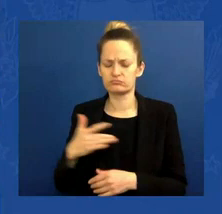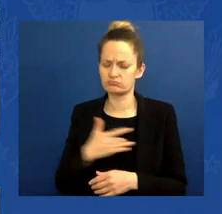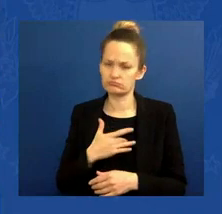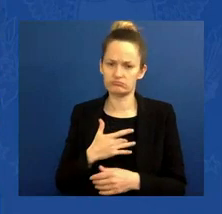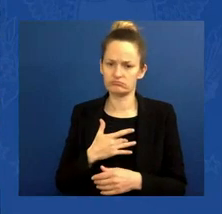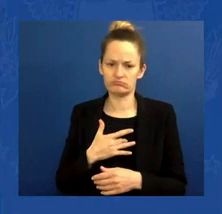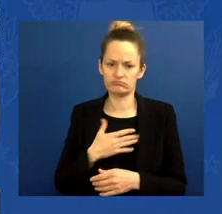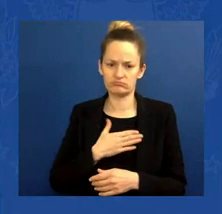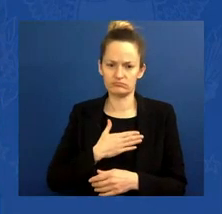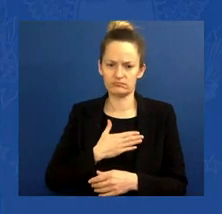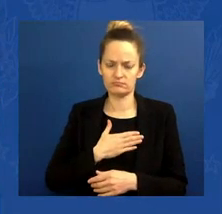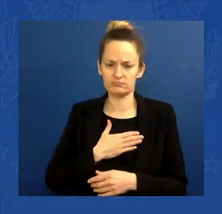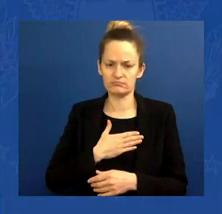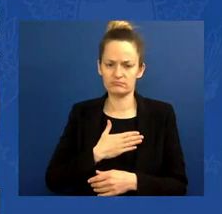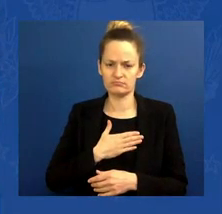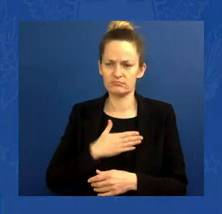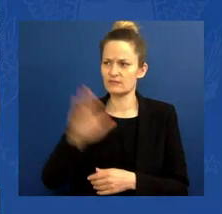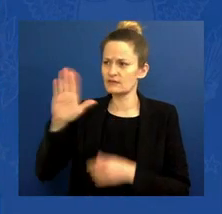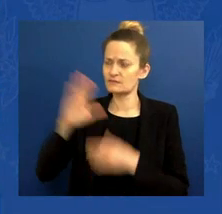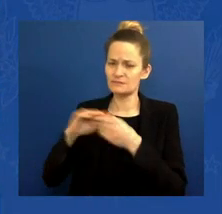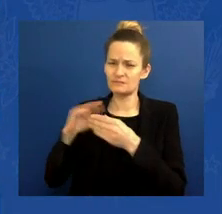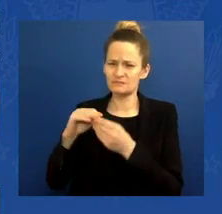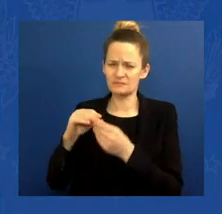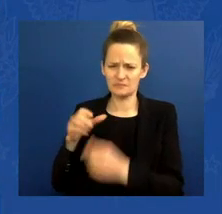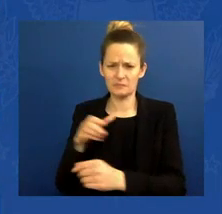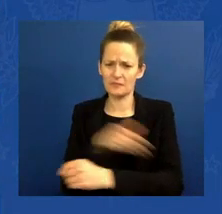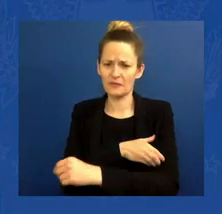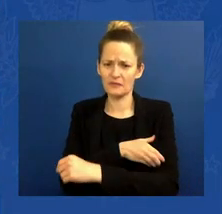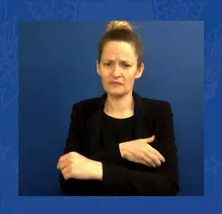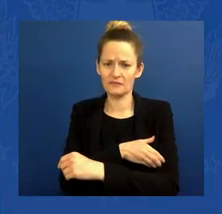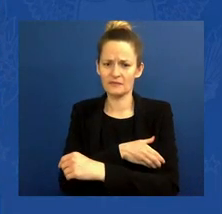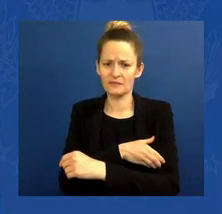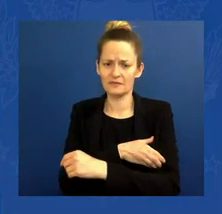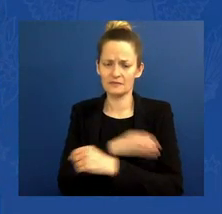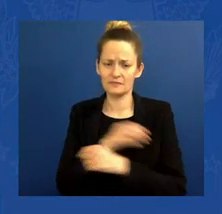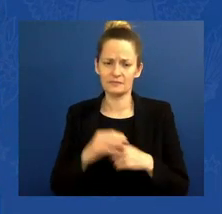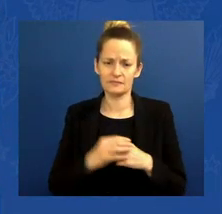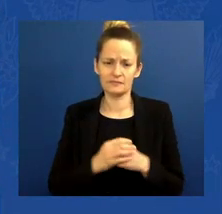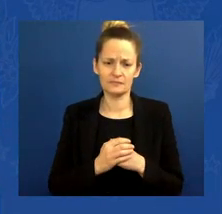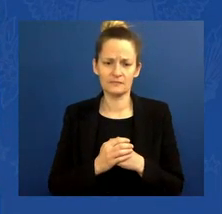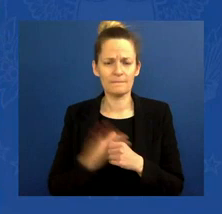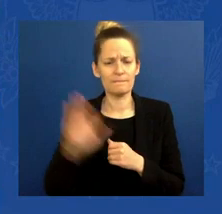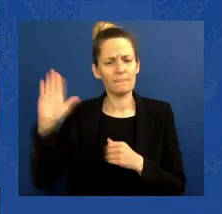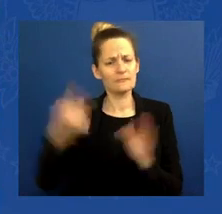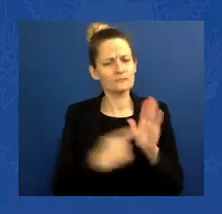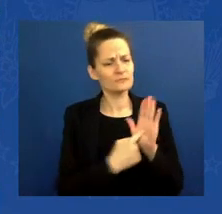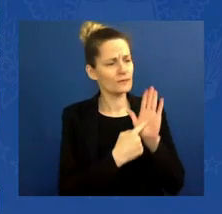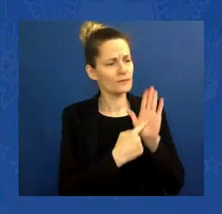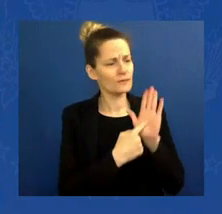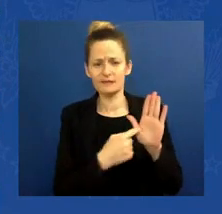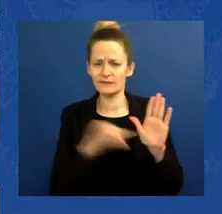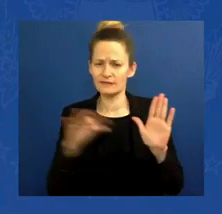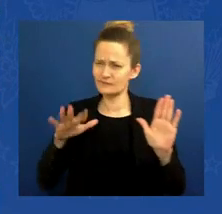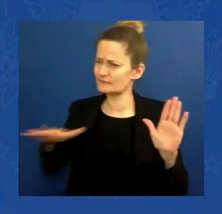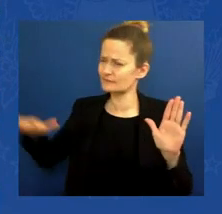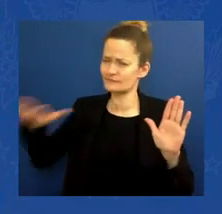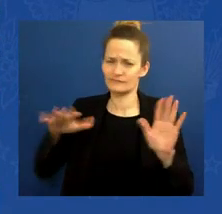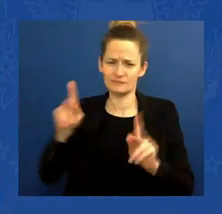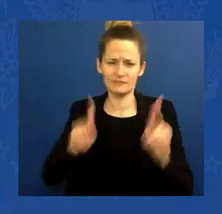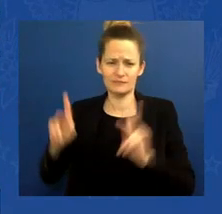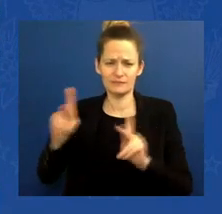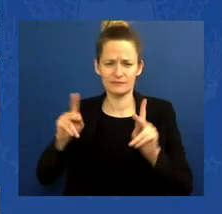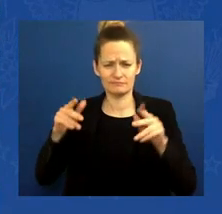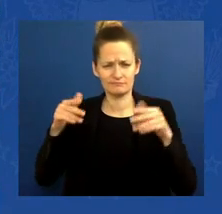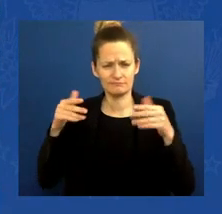for a people who have shown remarkable courage and strength in the face of brutal aggression. Courage and strength